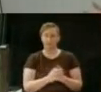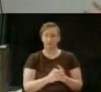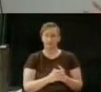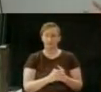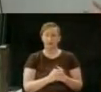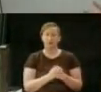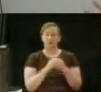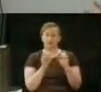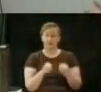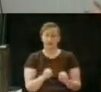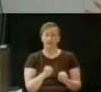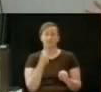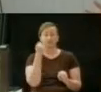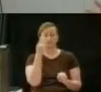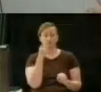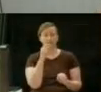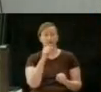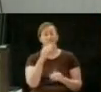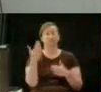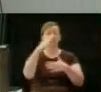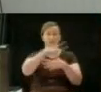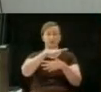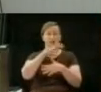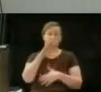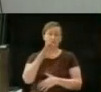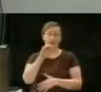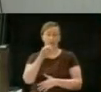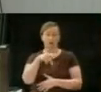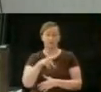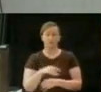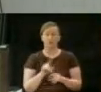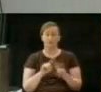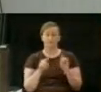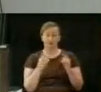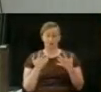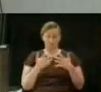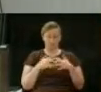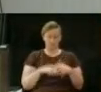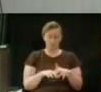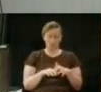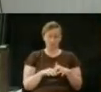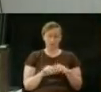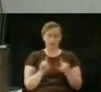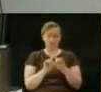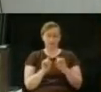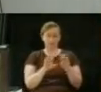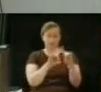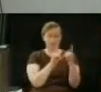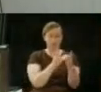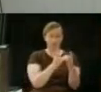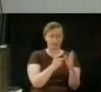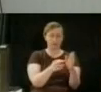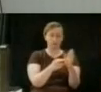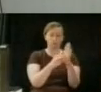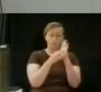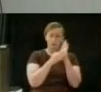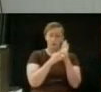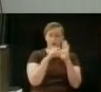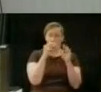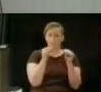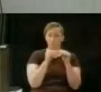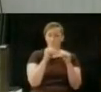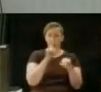some of those questions that people can readily understand, okay, whether we keep the top cop issue. People can understand that.